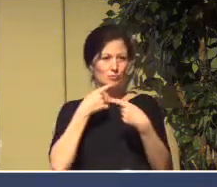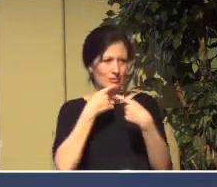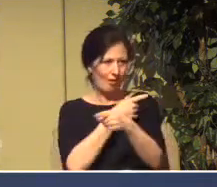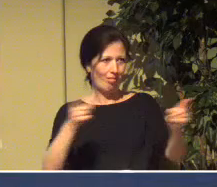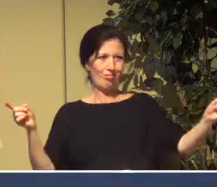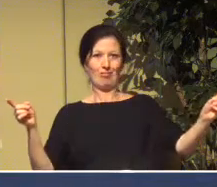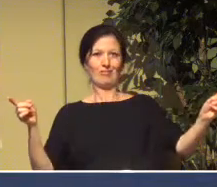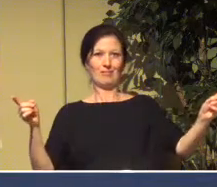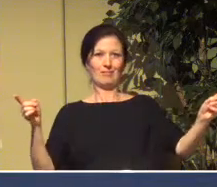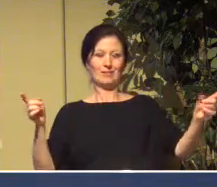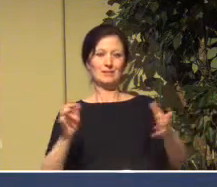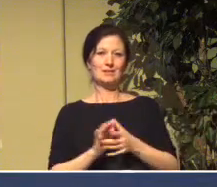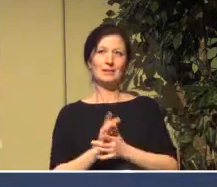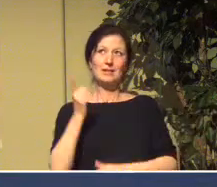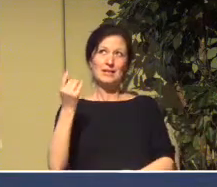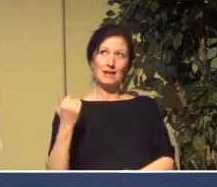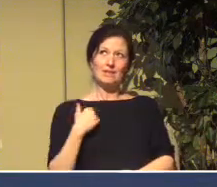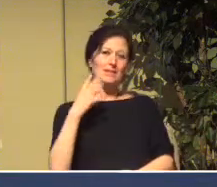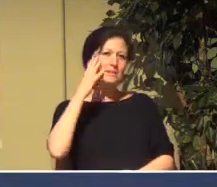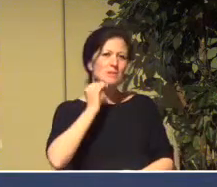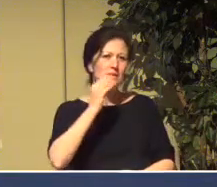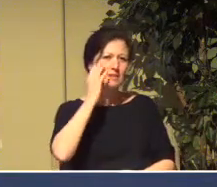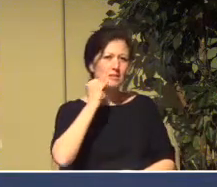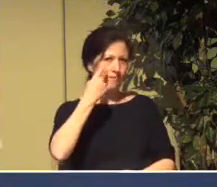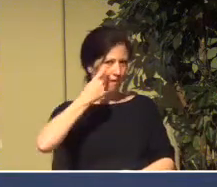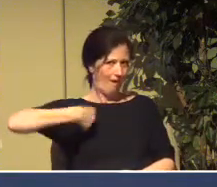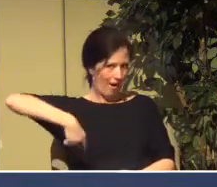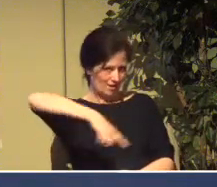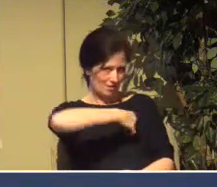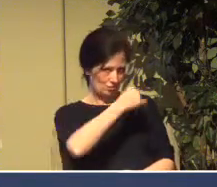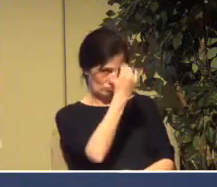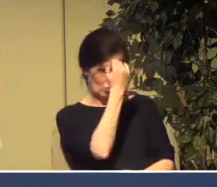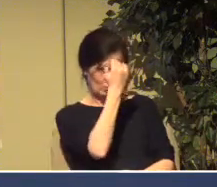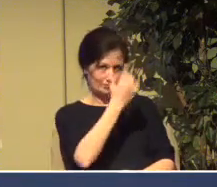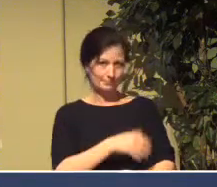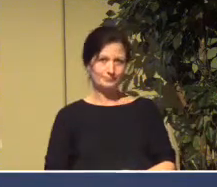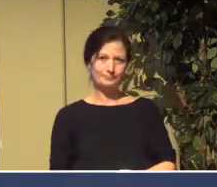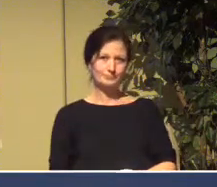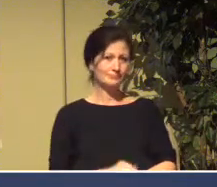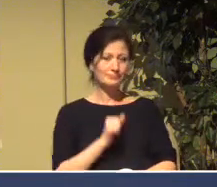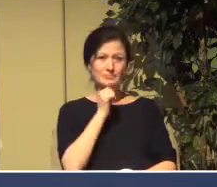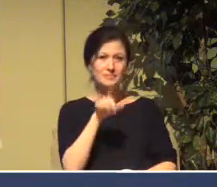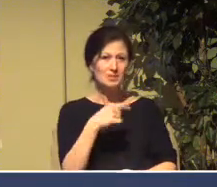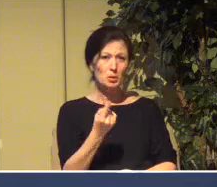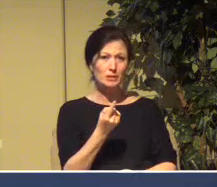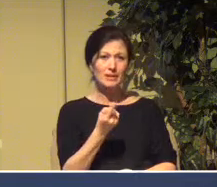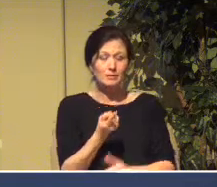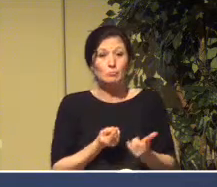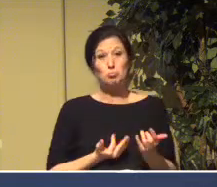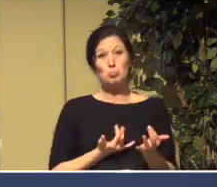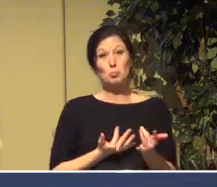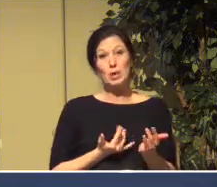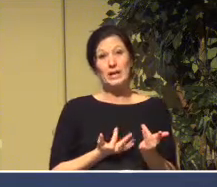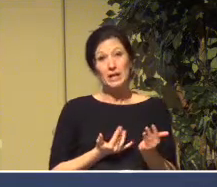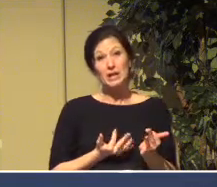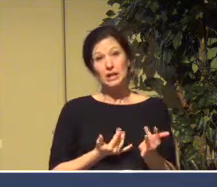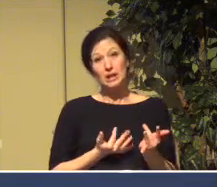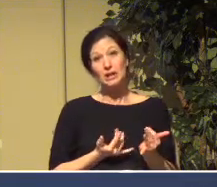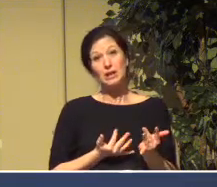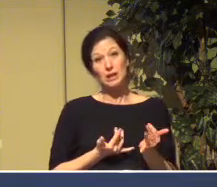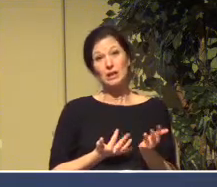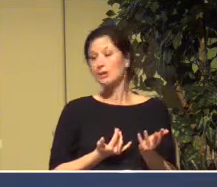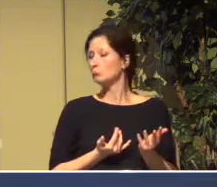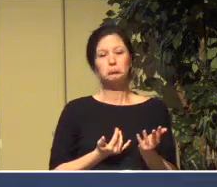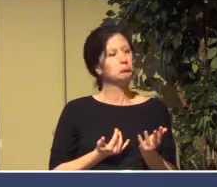places to take us. We're not just marking time in between, but living confidently here,